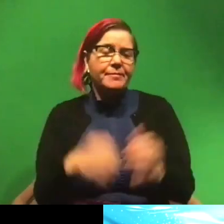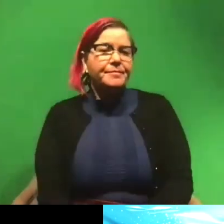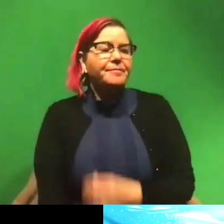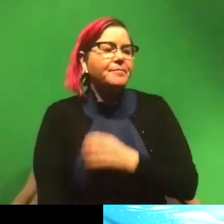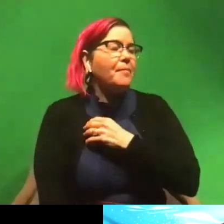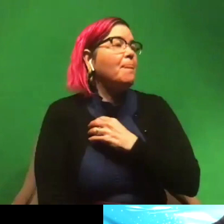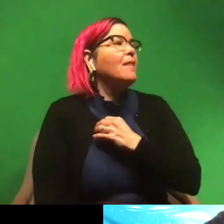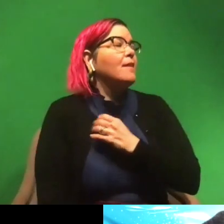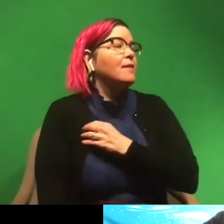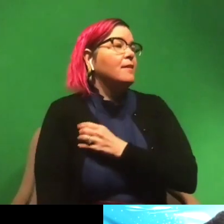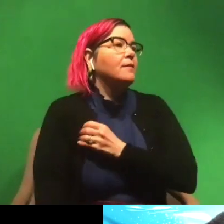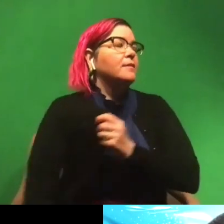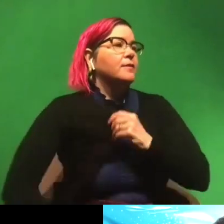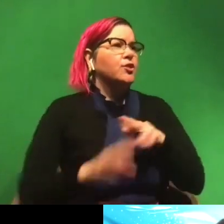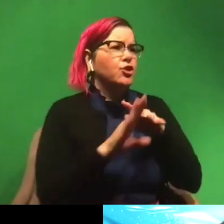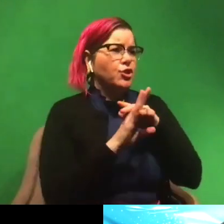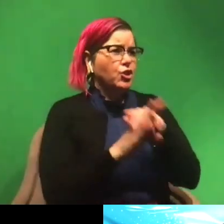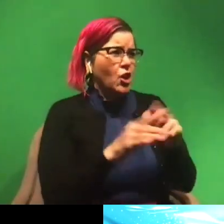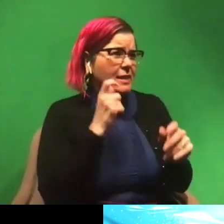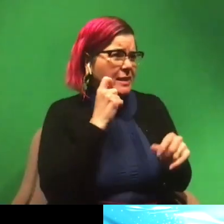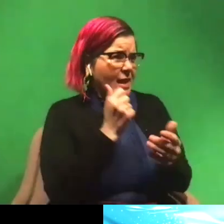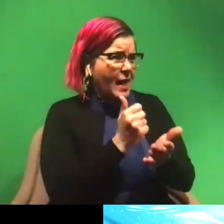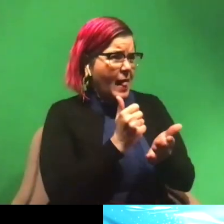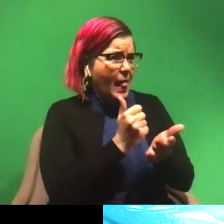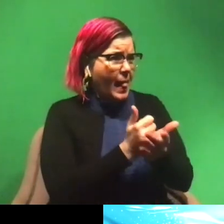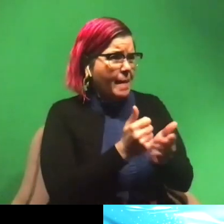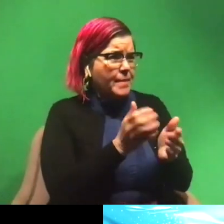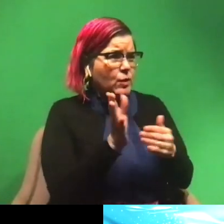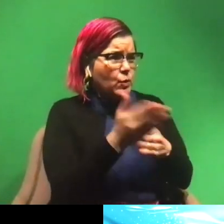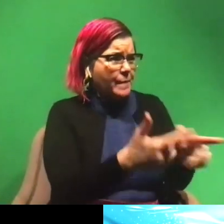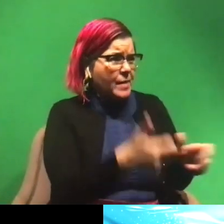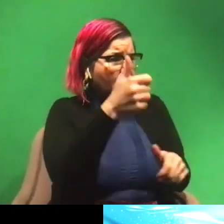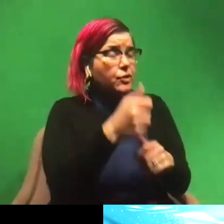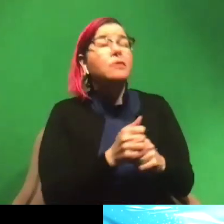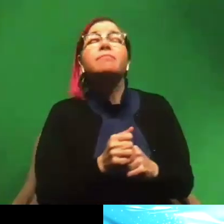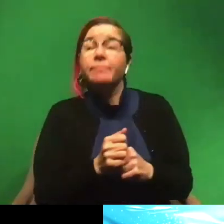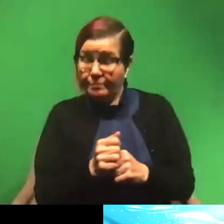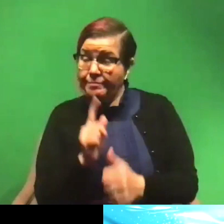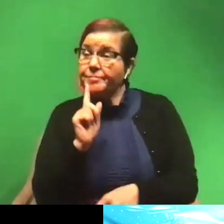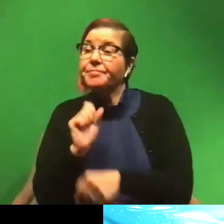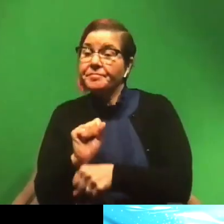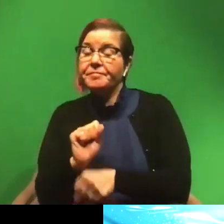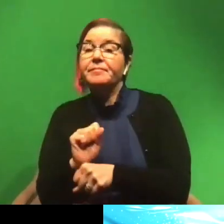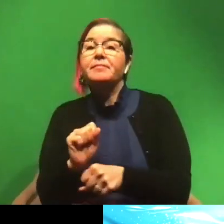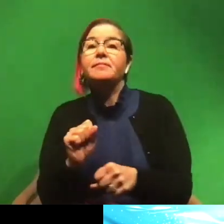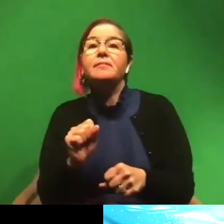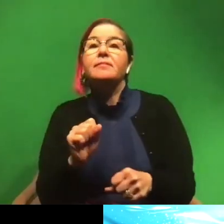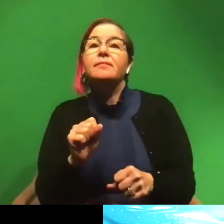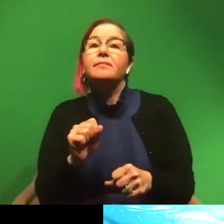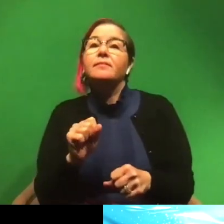Um, does a shark skin help it swim faster? It does. So they are super